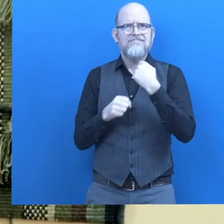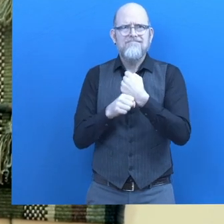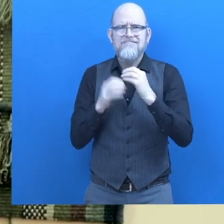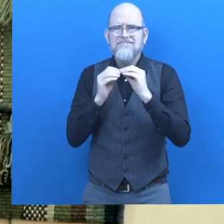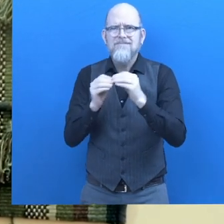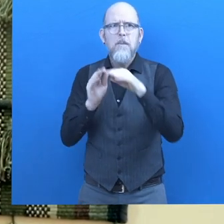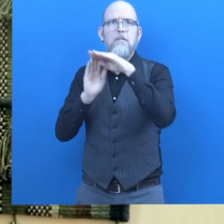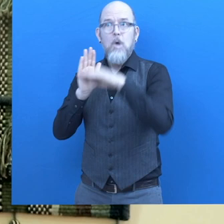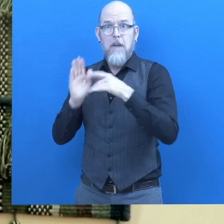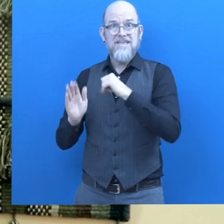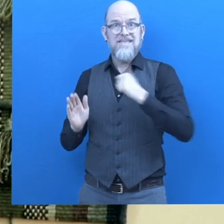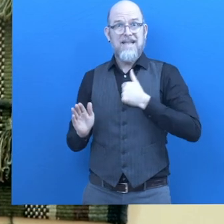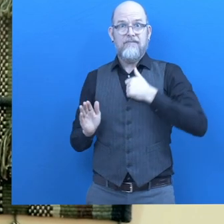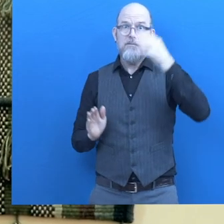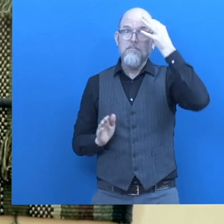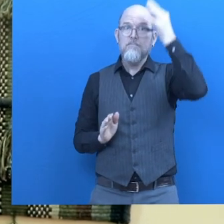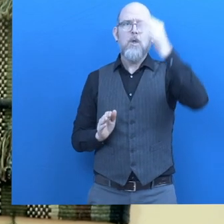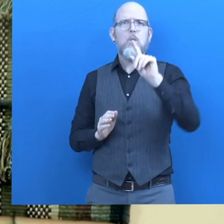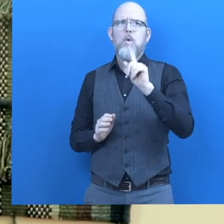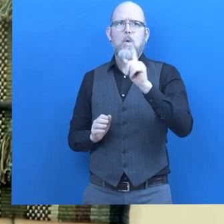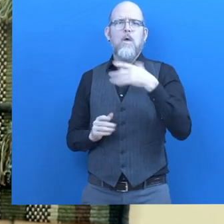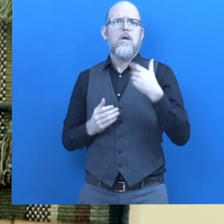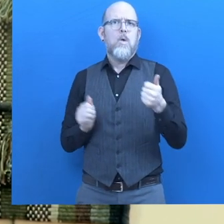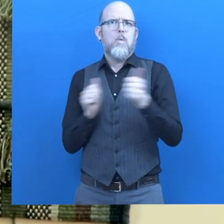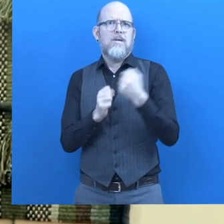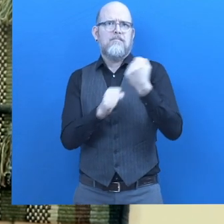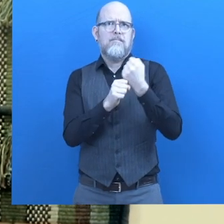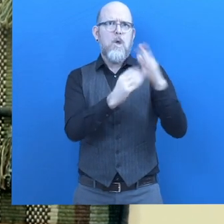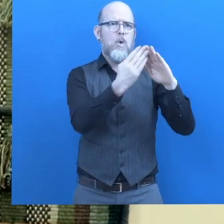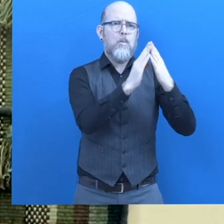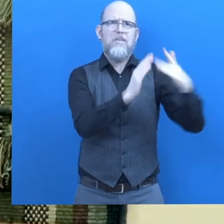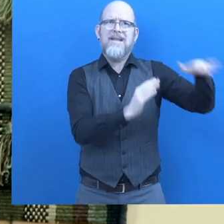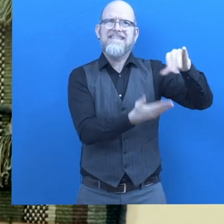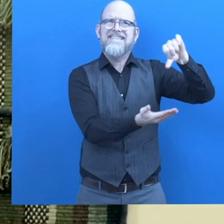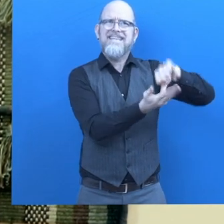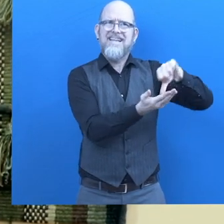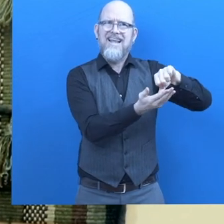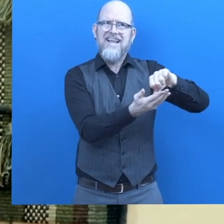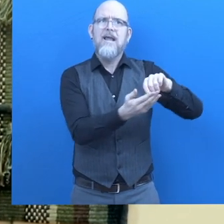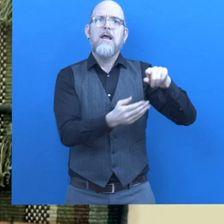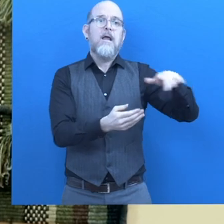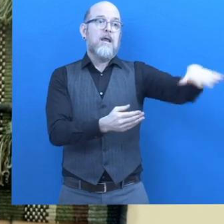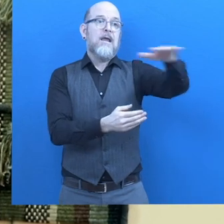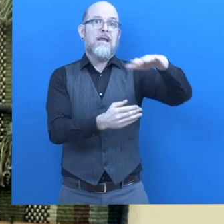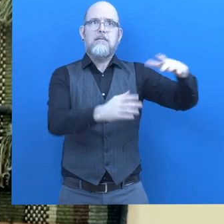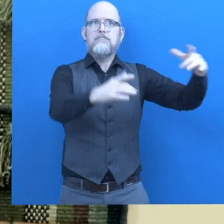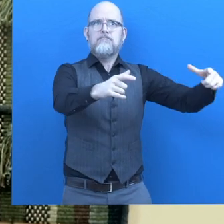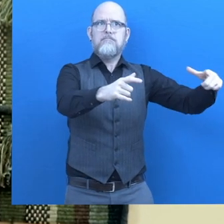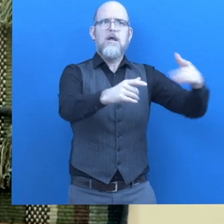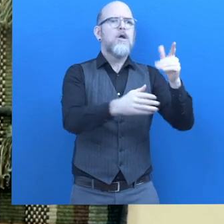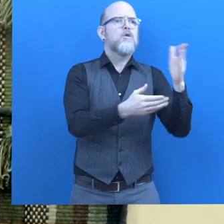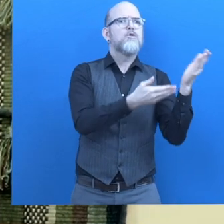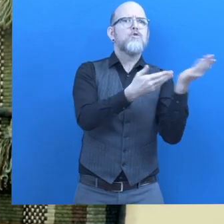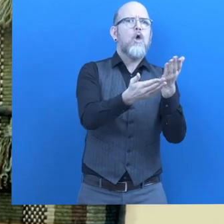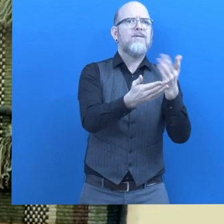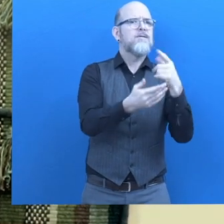organization. Rather than that, what we did is we reached out to centers in the community that provide services for